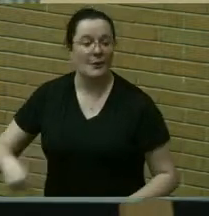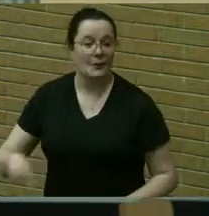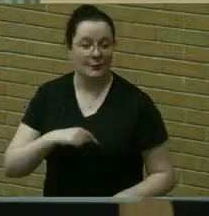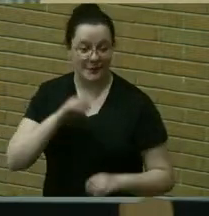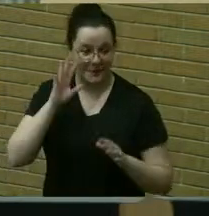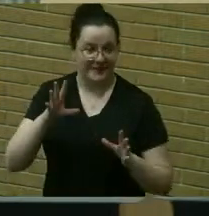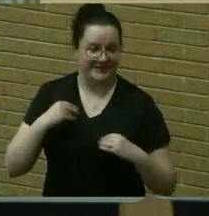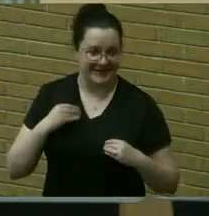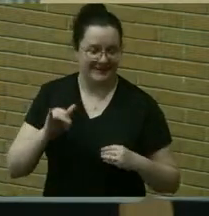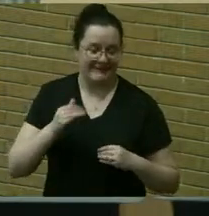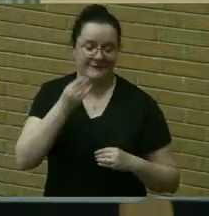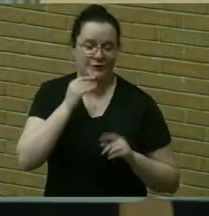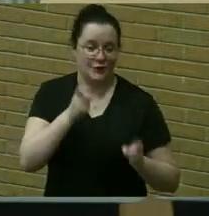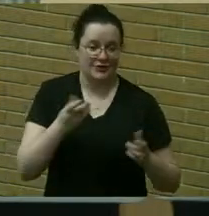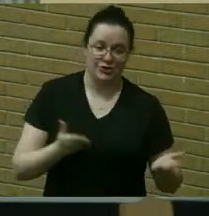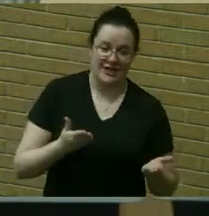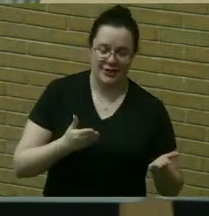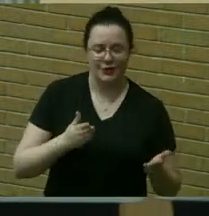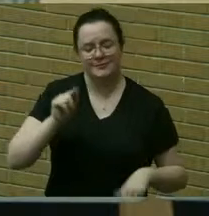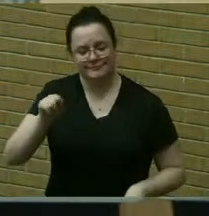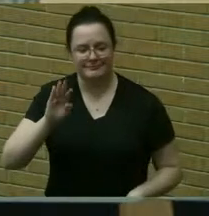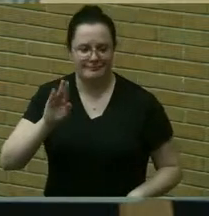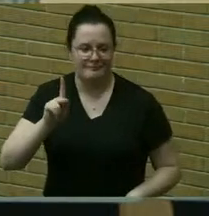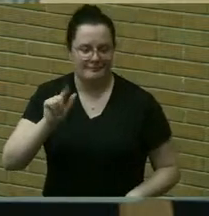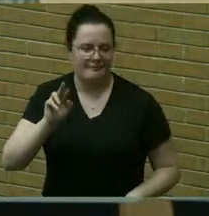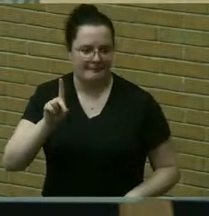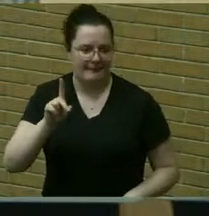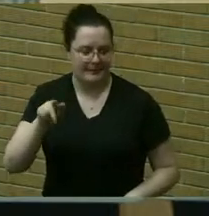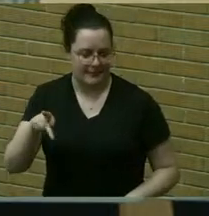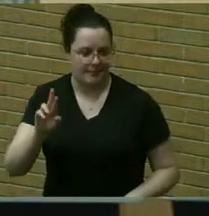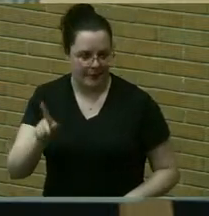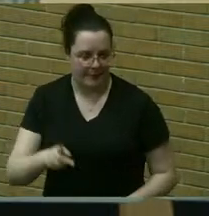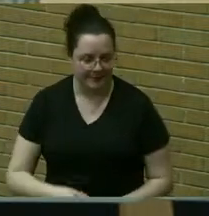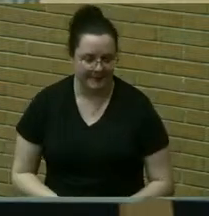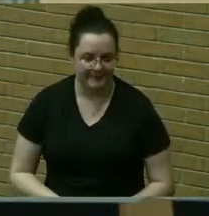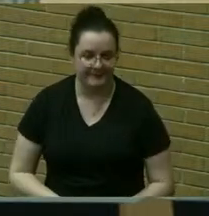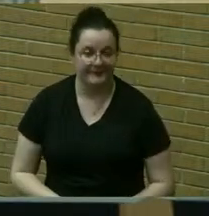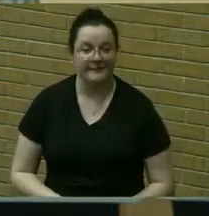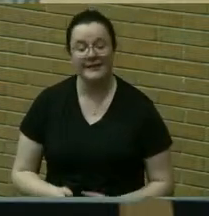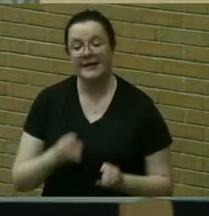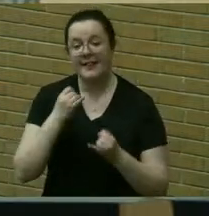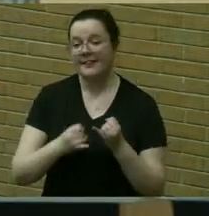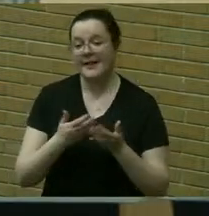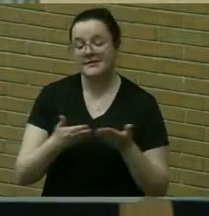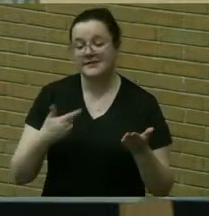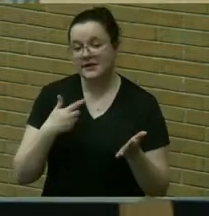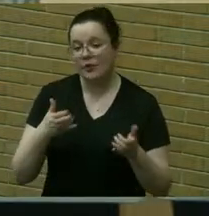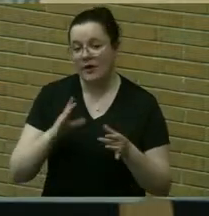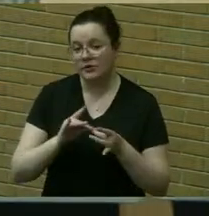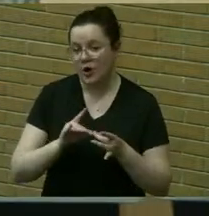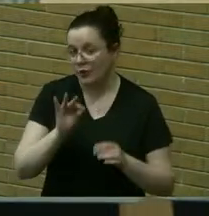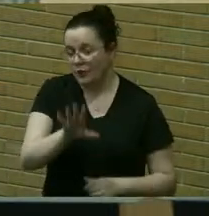buckland park on eclipse day last thing i want to note and um really give uh